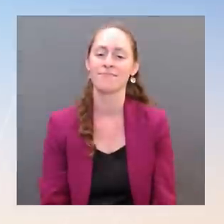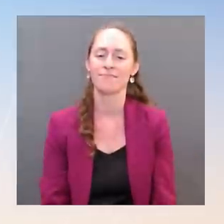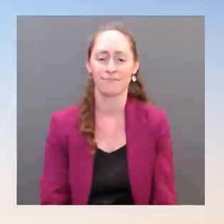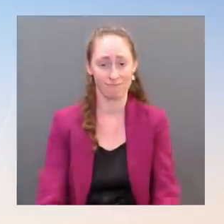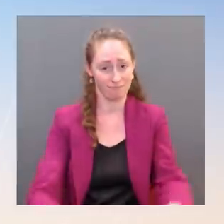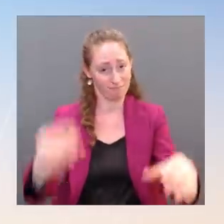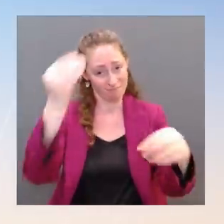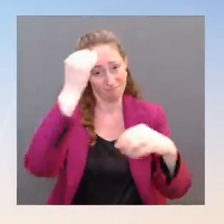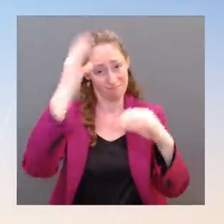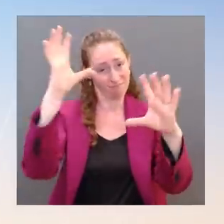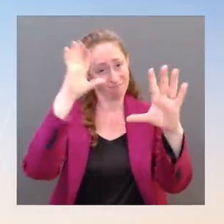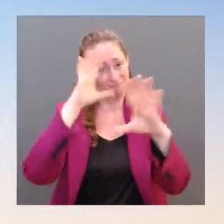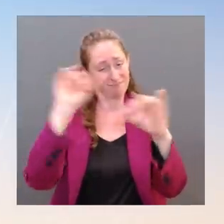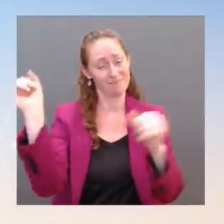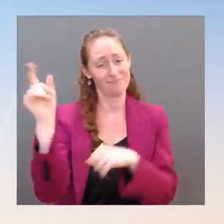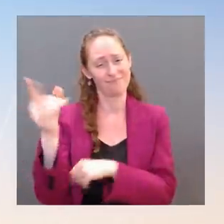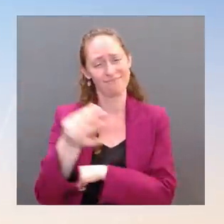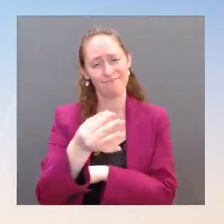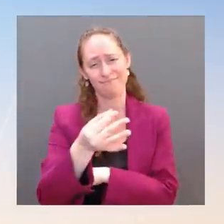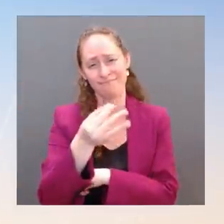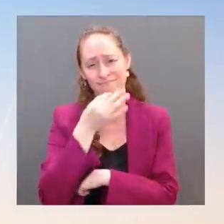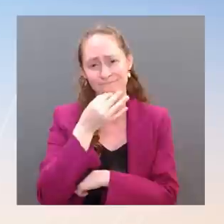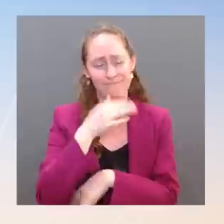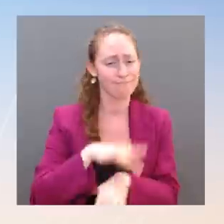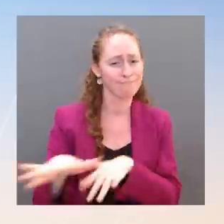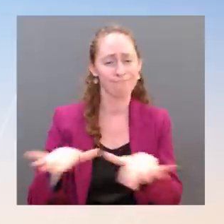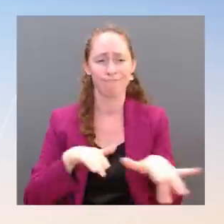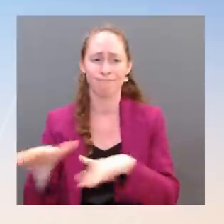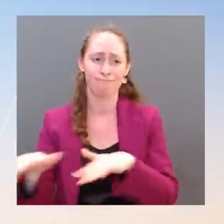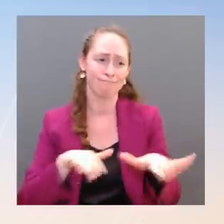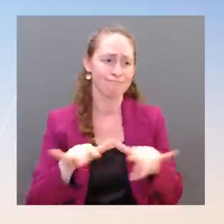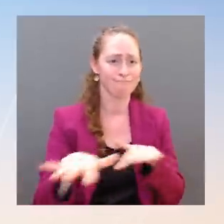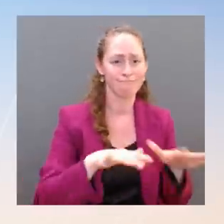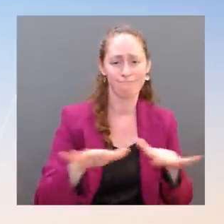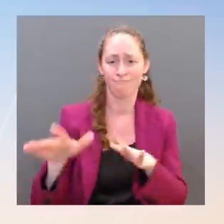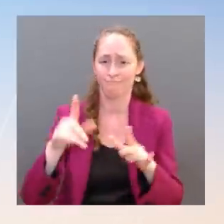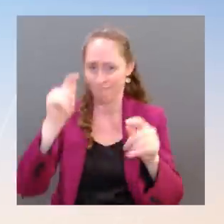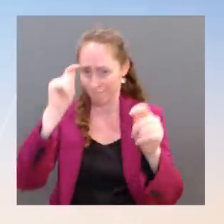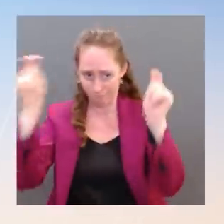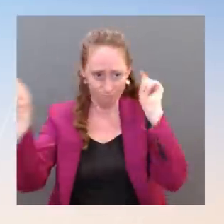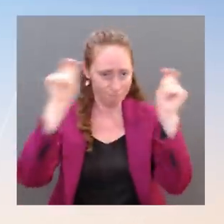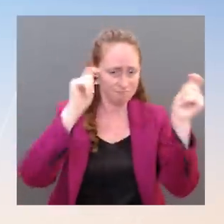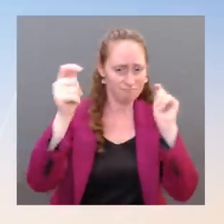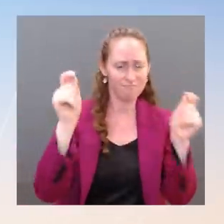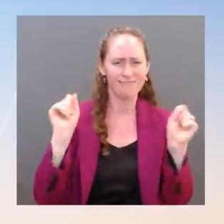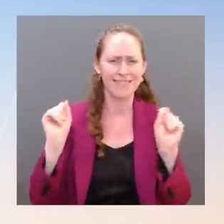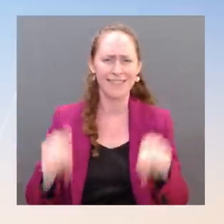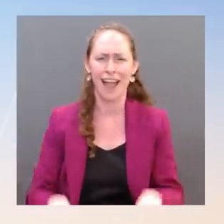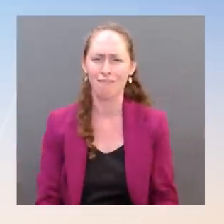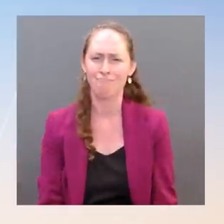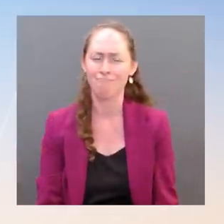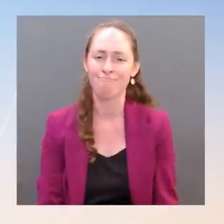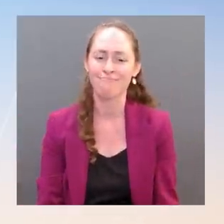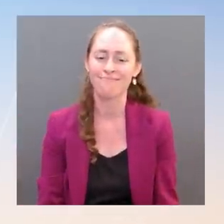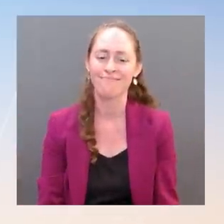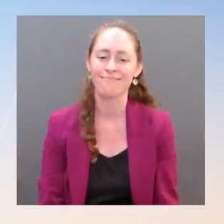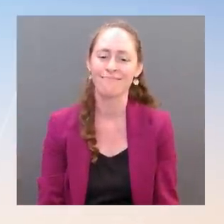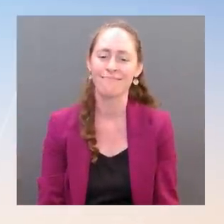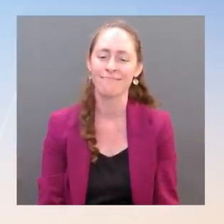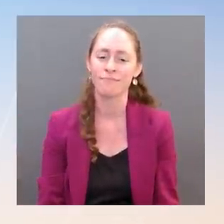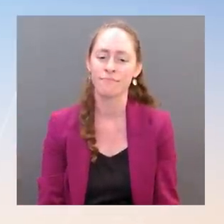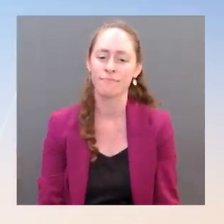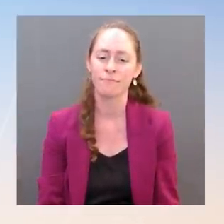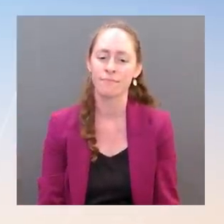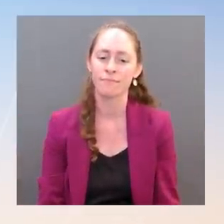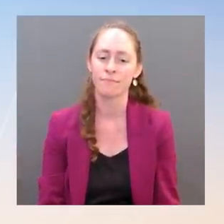I think, going to be a hallmark of his foreign policy presidency. The can you provide an update on when the President will visit Israel? And secondly,